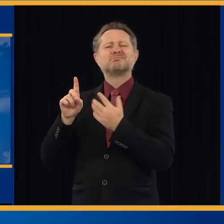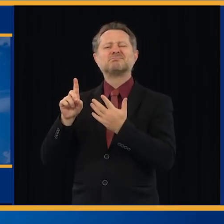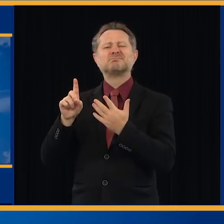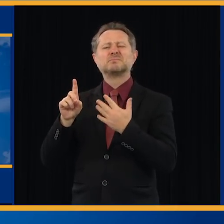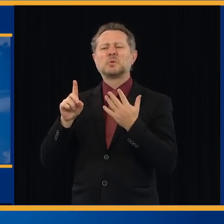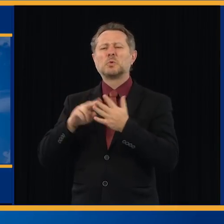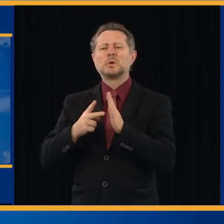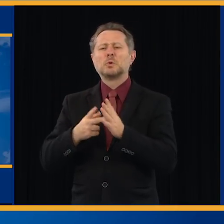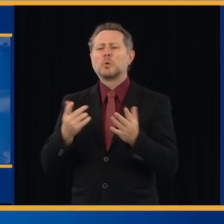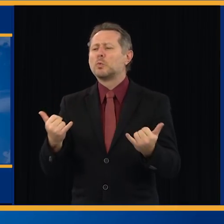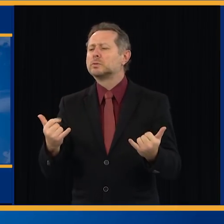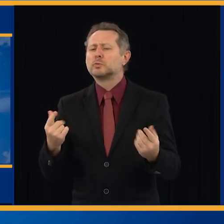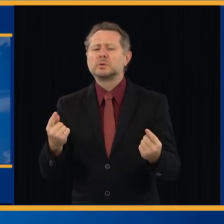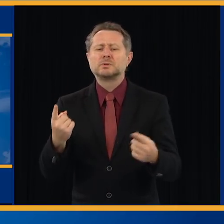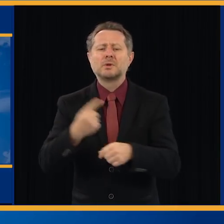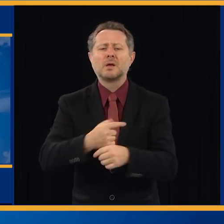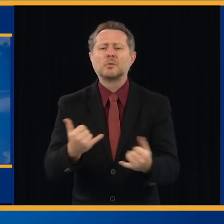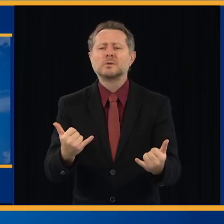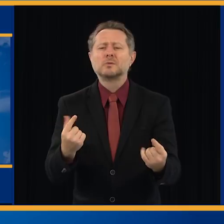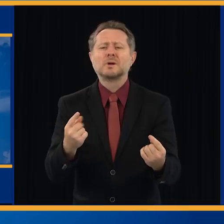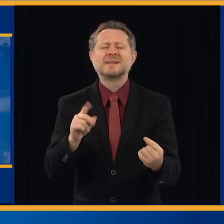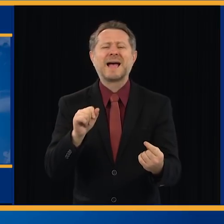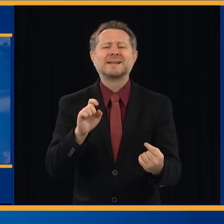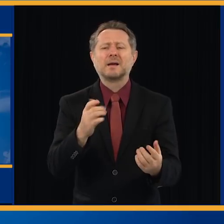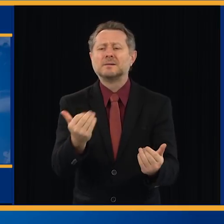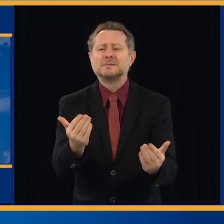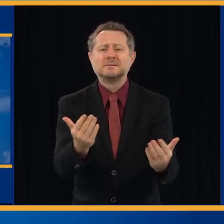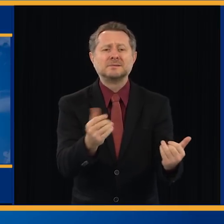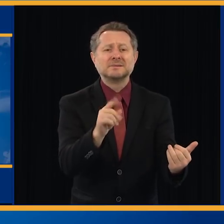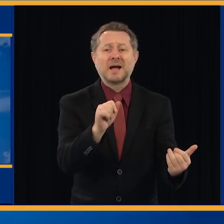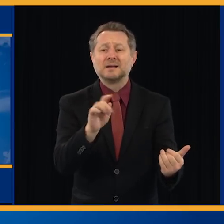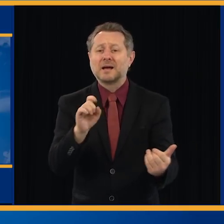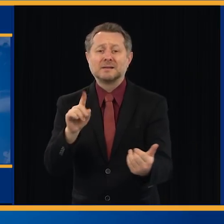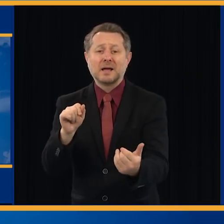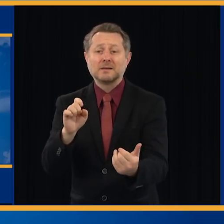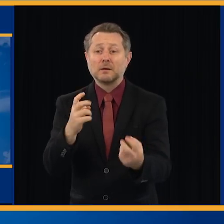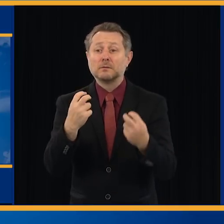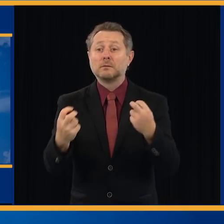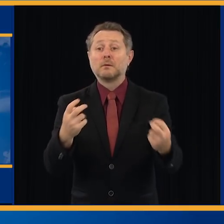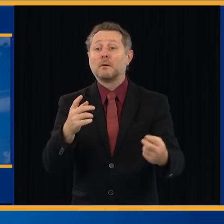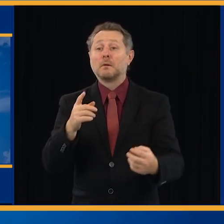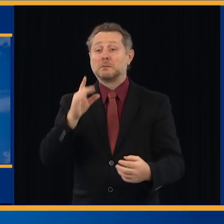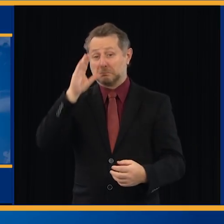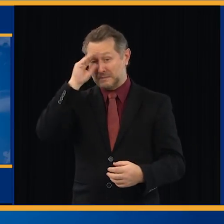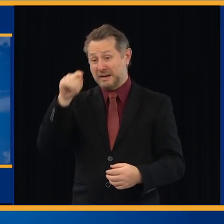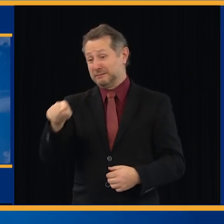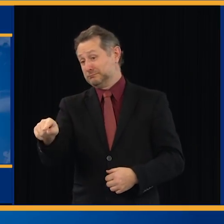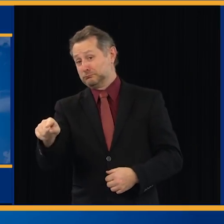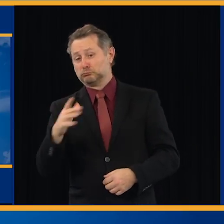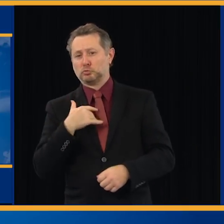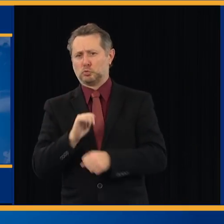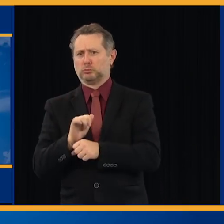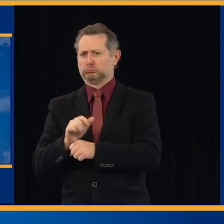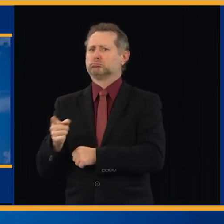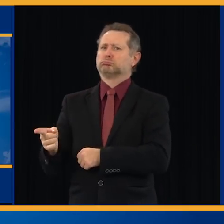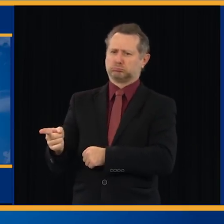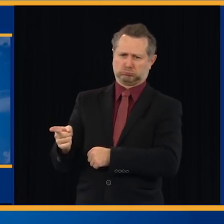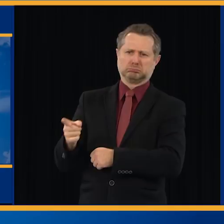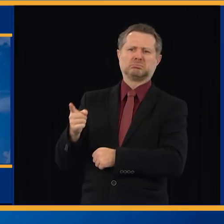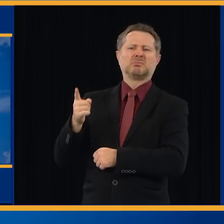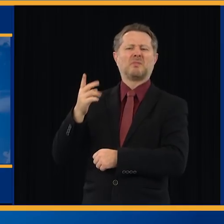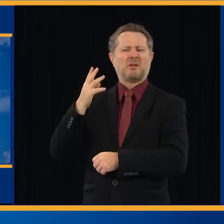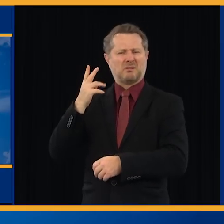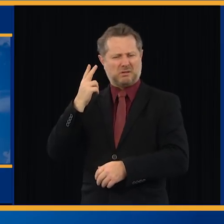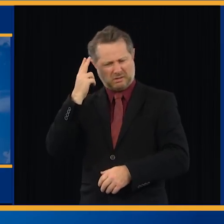What's the date? And I worked with a great fellow who was a Catholic priest, Father Joseph Hakala.